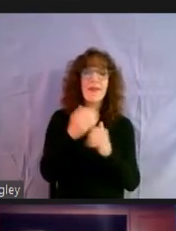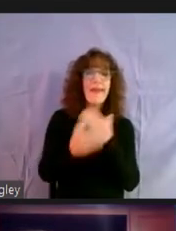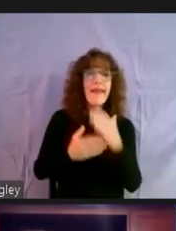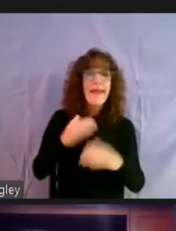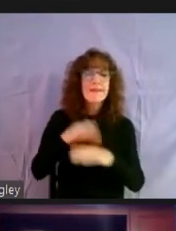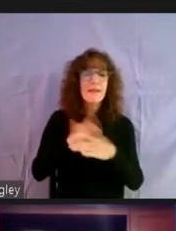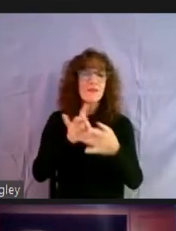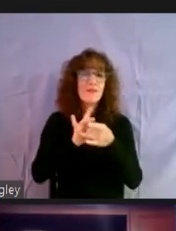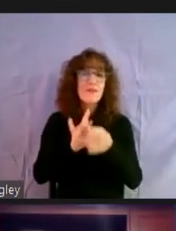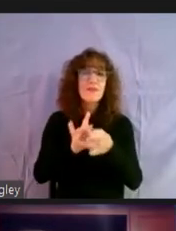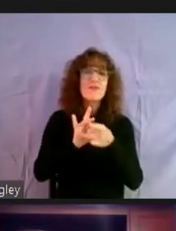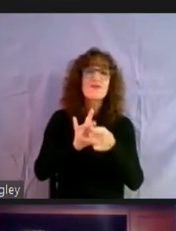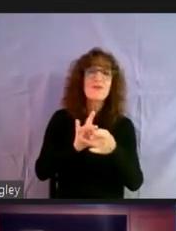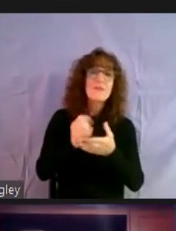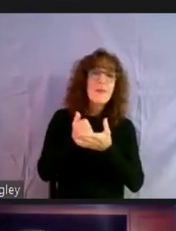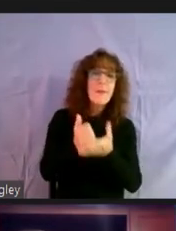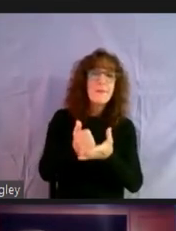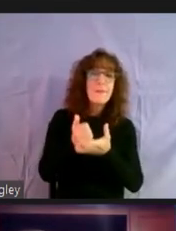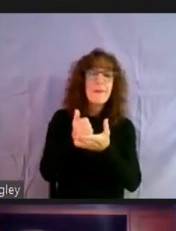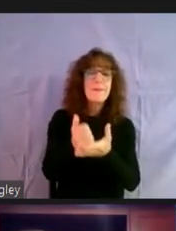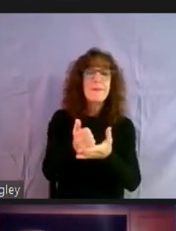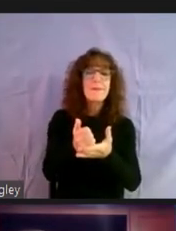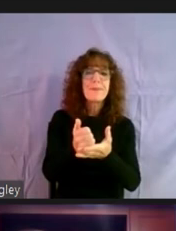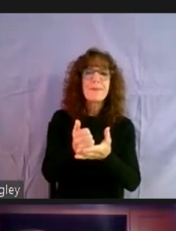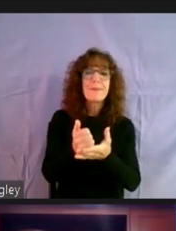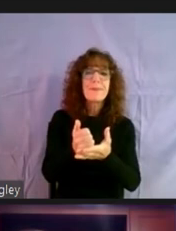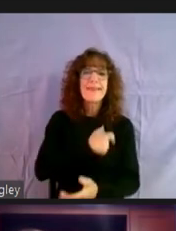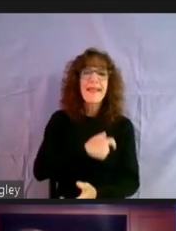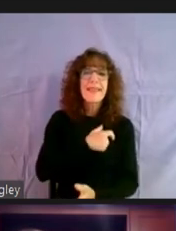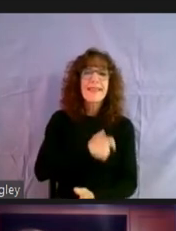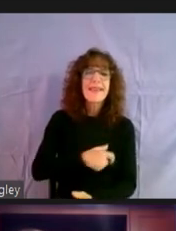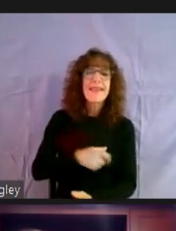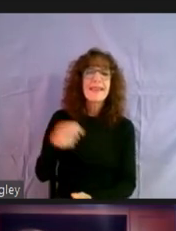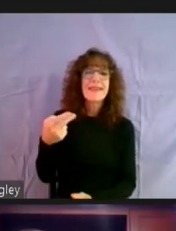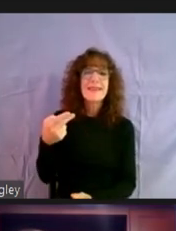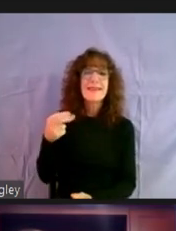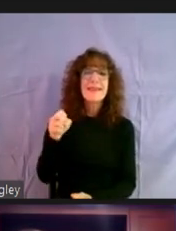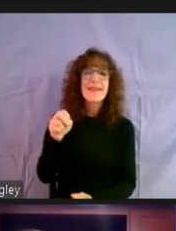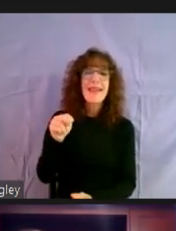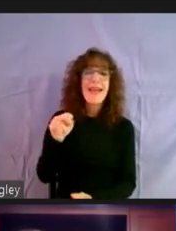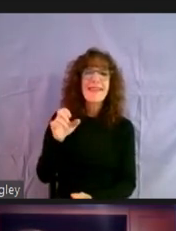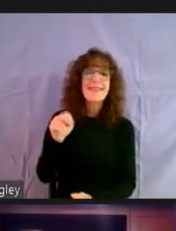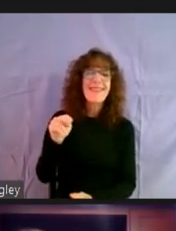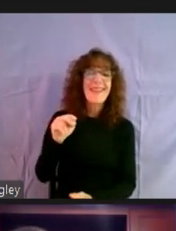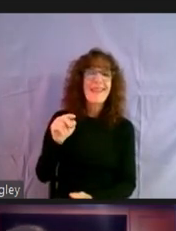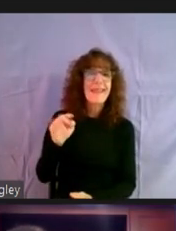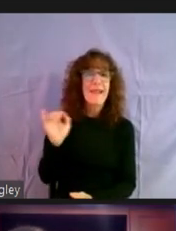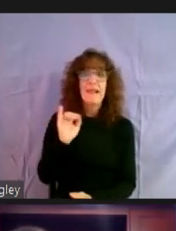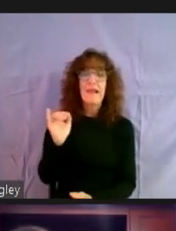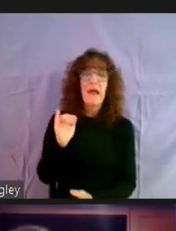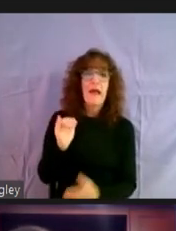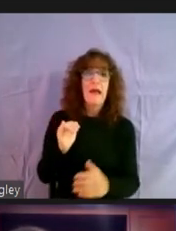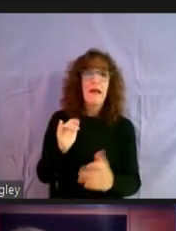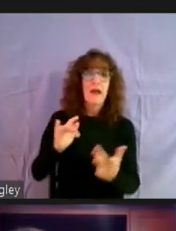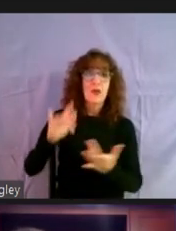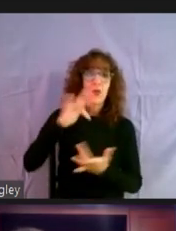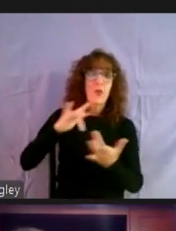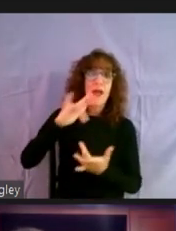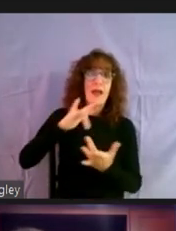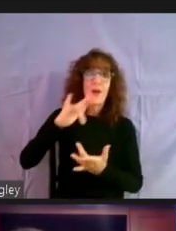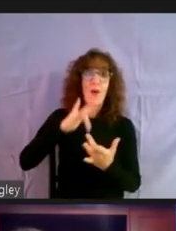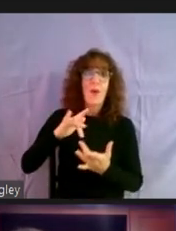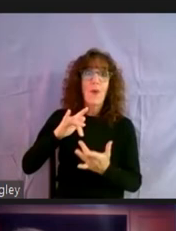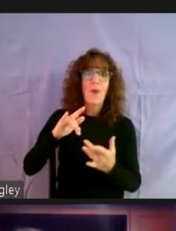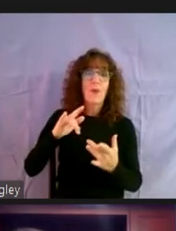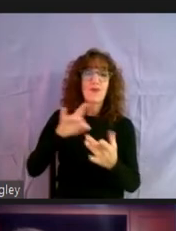relationships that we can bring and delegate Shanika Benson is just like a tornado, as Stuart said, in this housing thing,